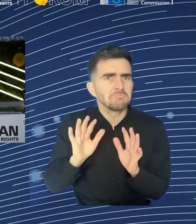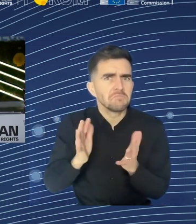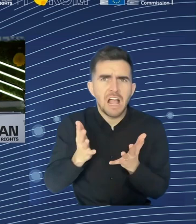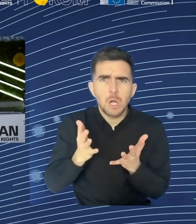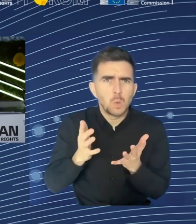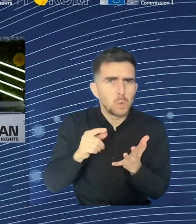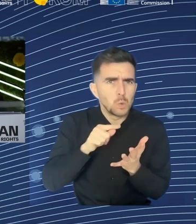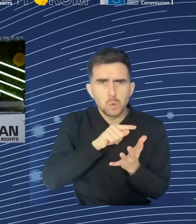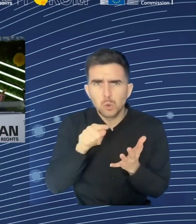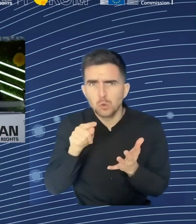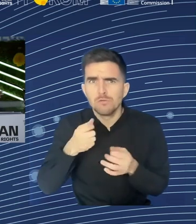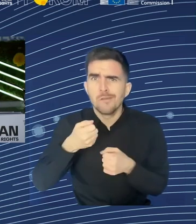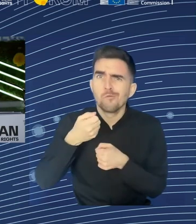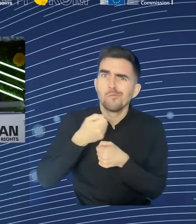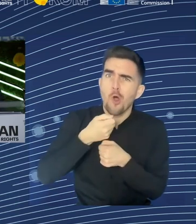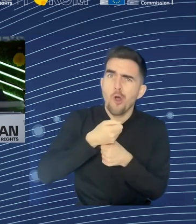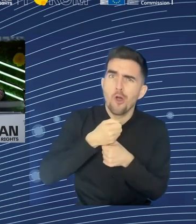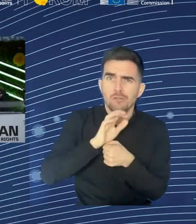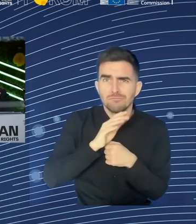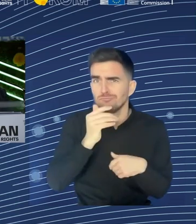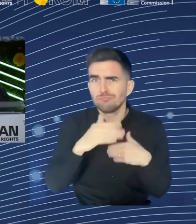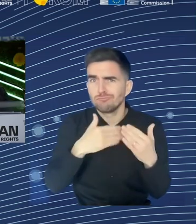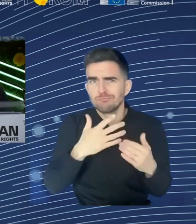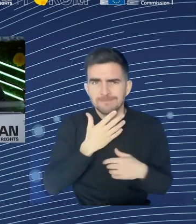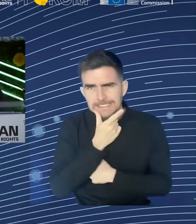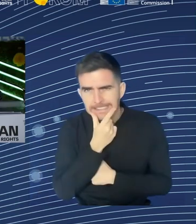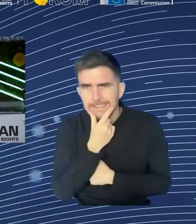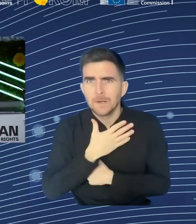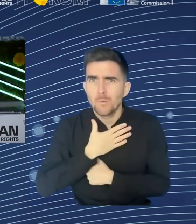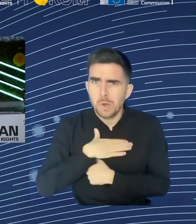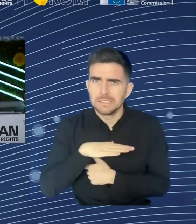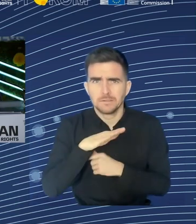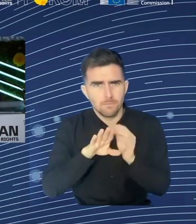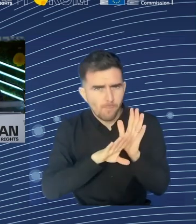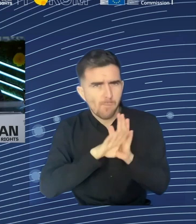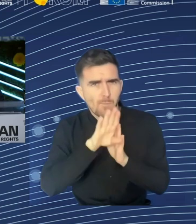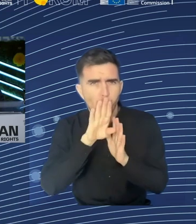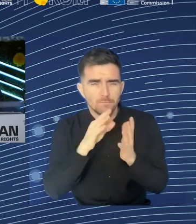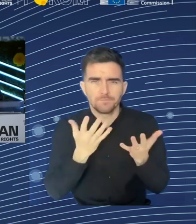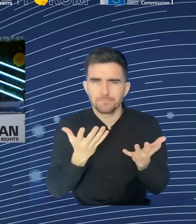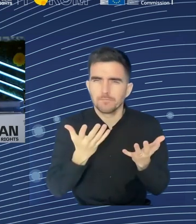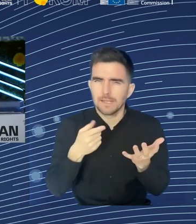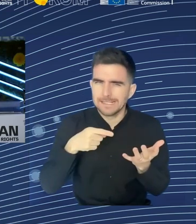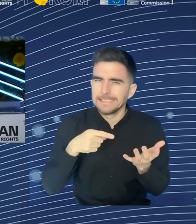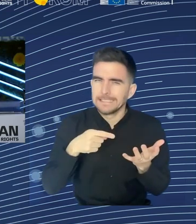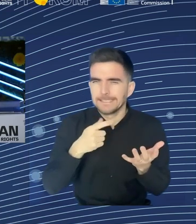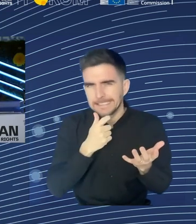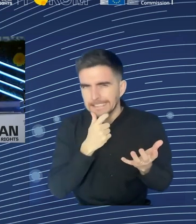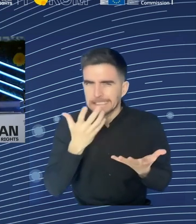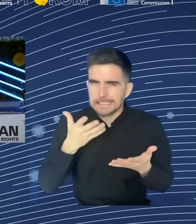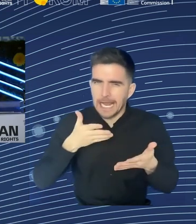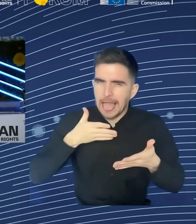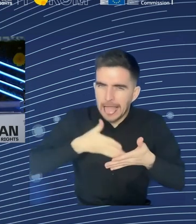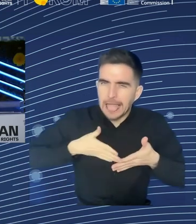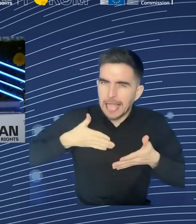attractive. I put the EU level there, there is a national level, and I think, okay, it says now sectoral level, but actually, I